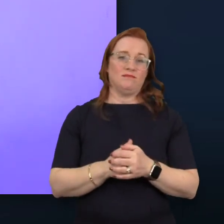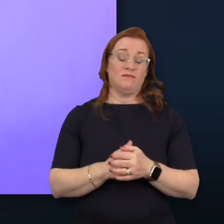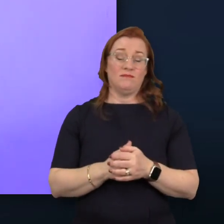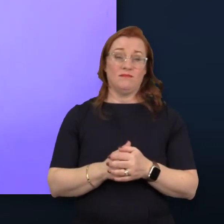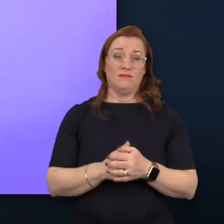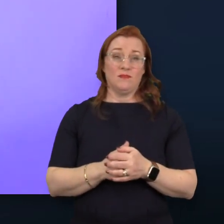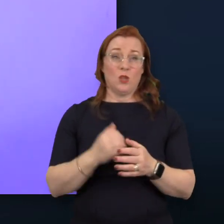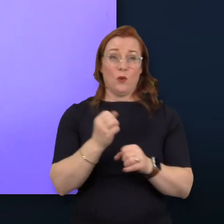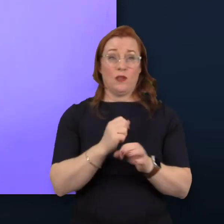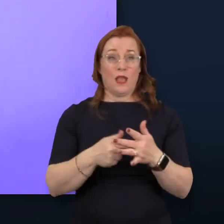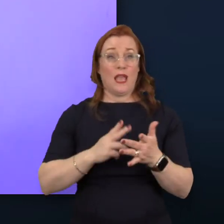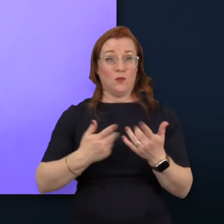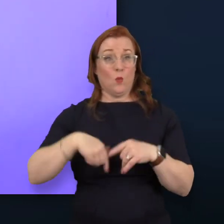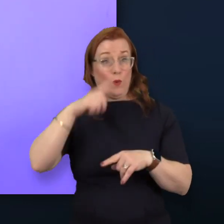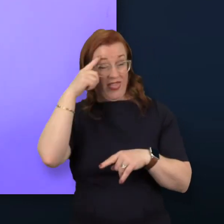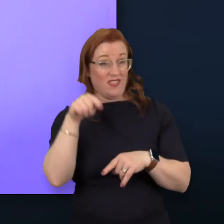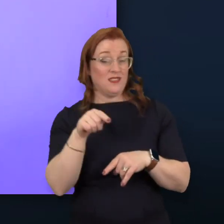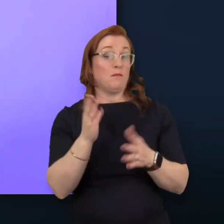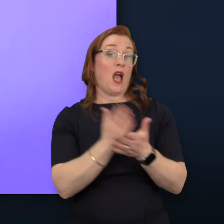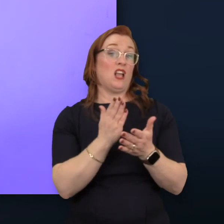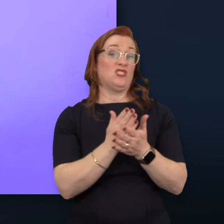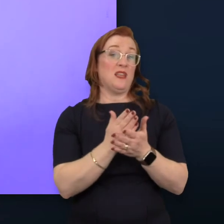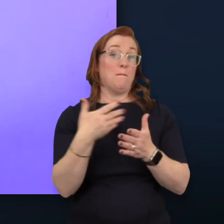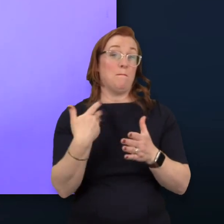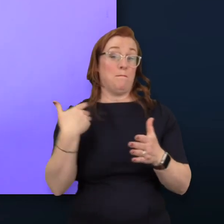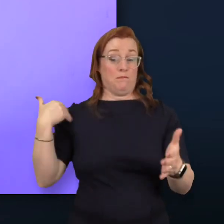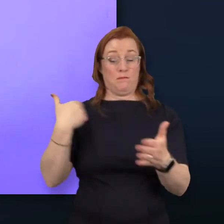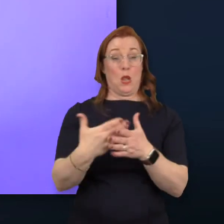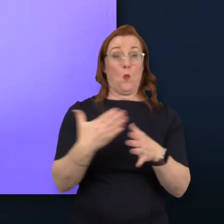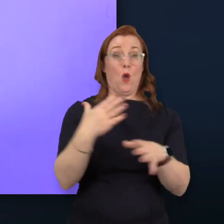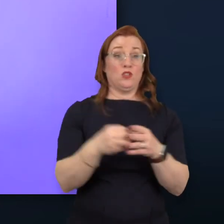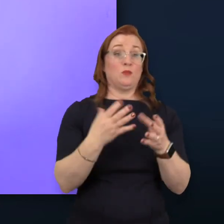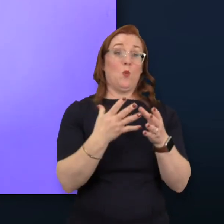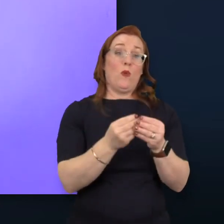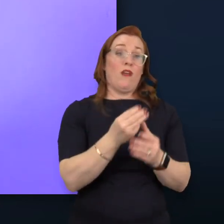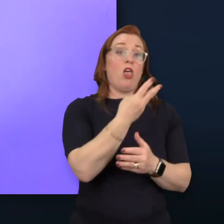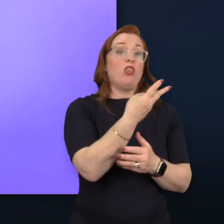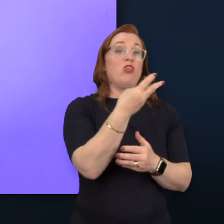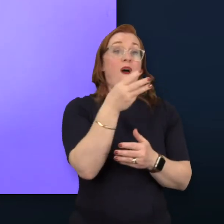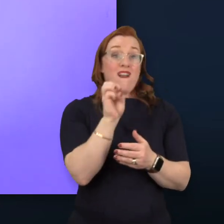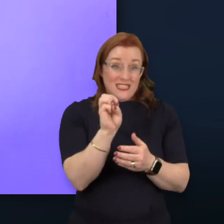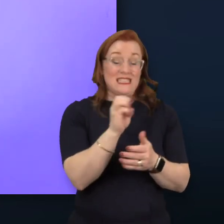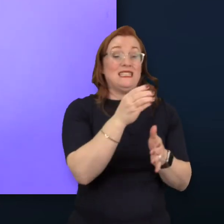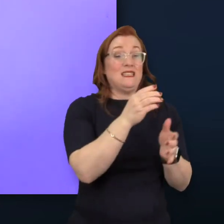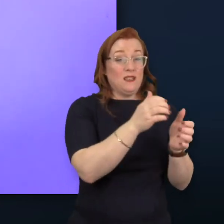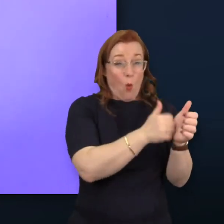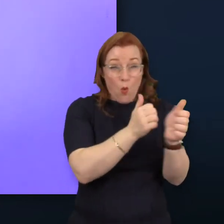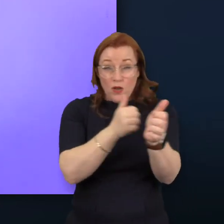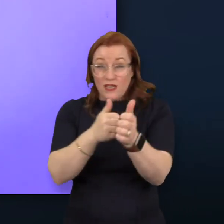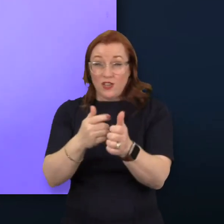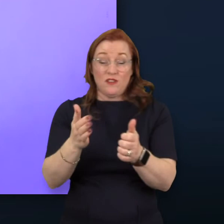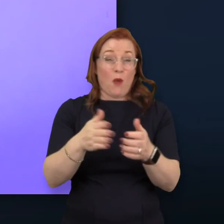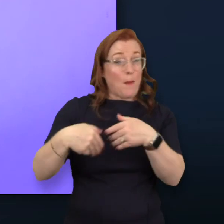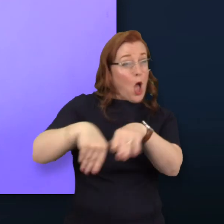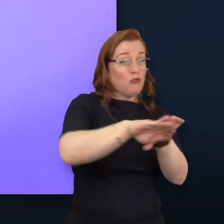we held workshops with more than 30 major organisations from across the sectors, insurance, investment,